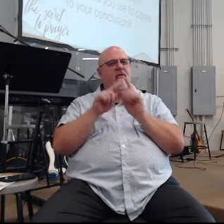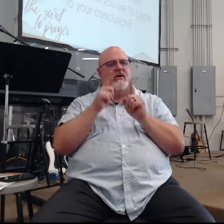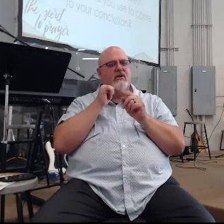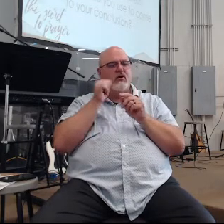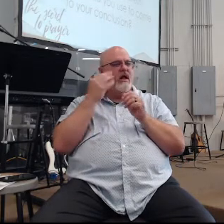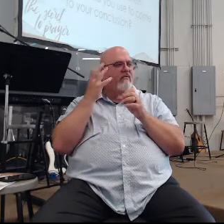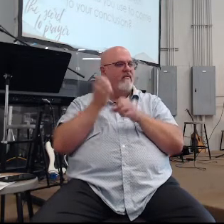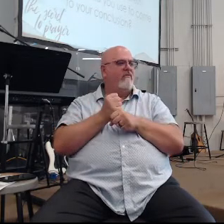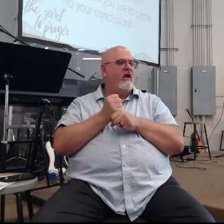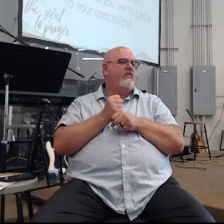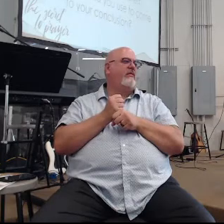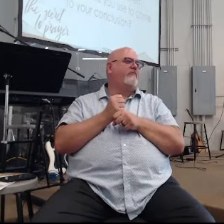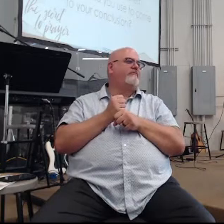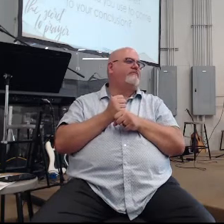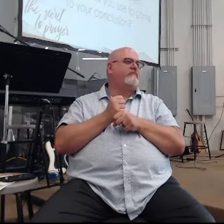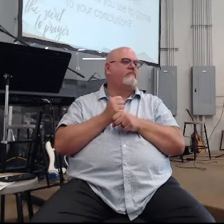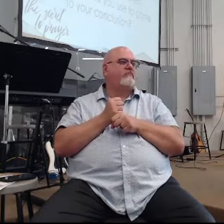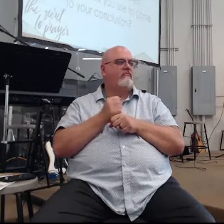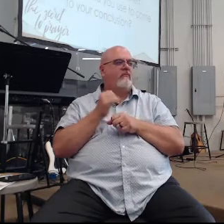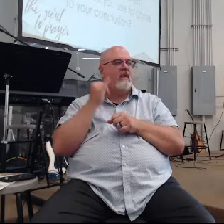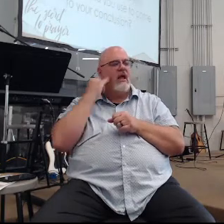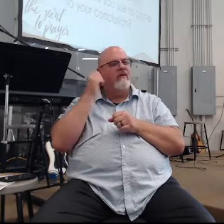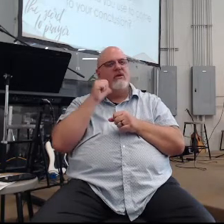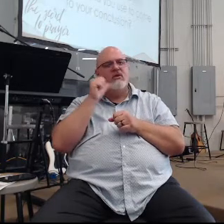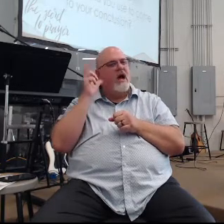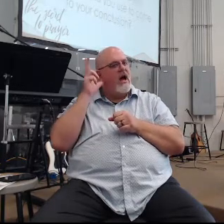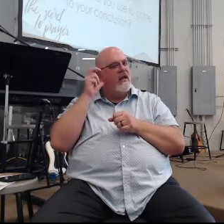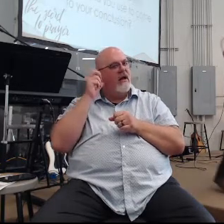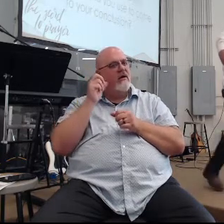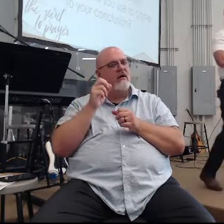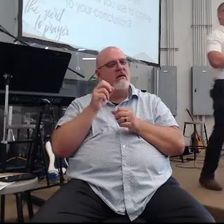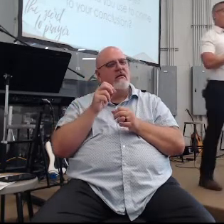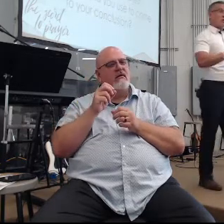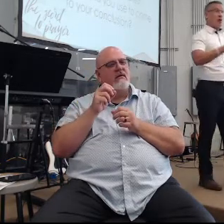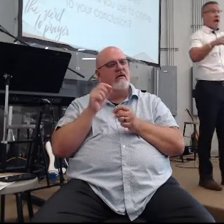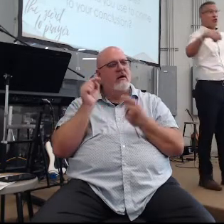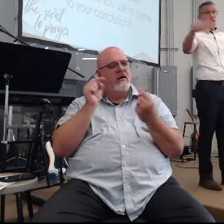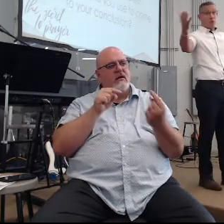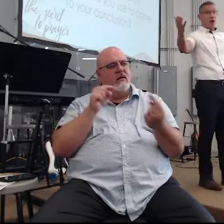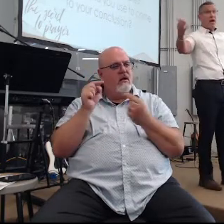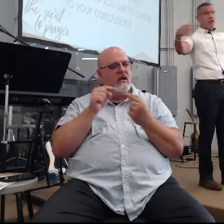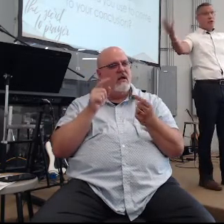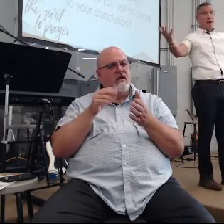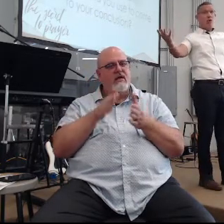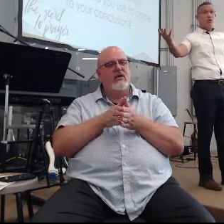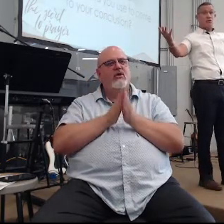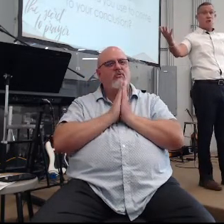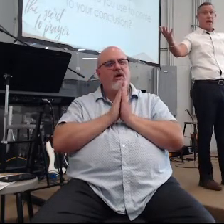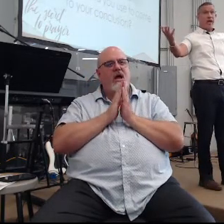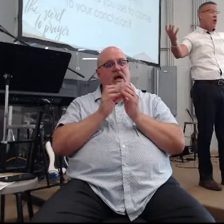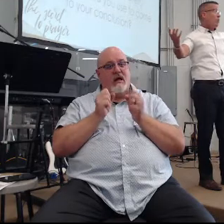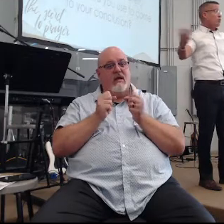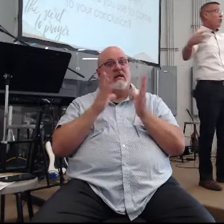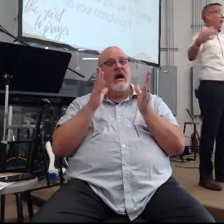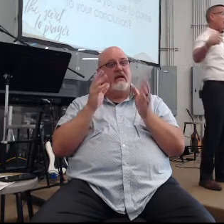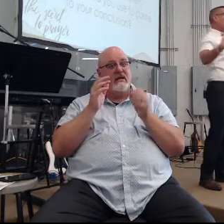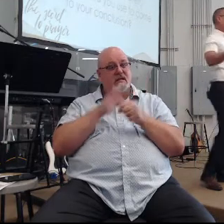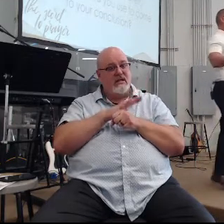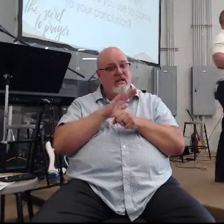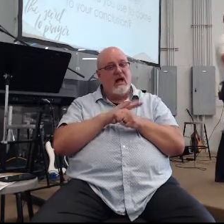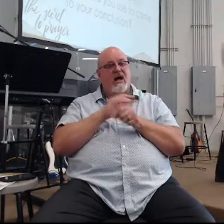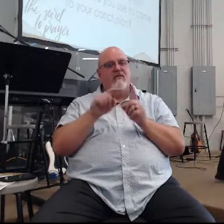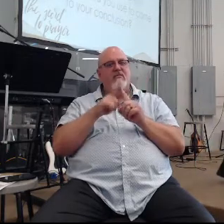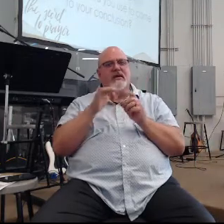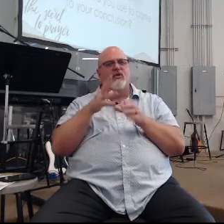okay so in case you couldn't hear Tina she said the struggle might be that you're actually praying the amount is okay but you don't